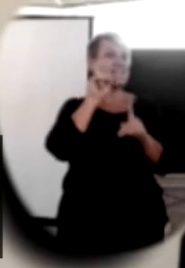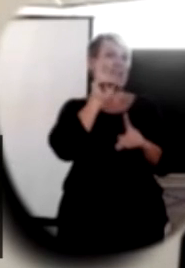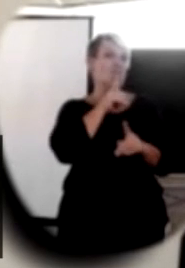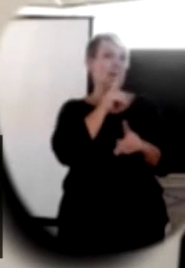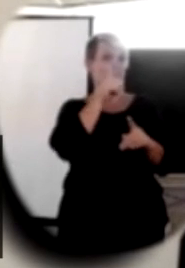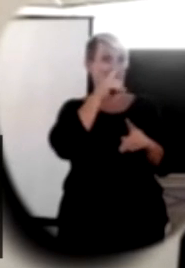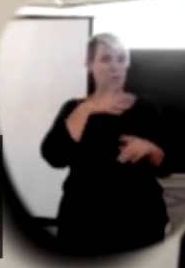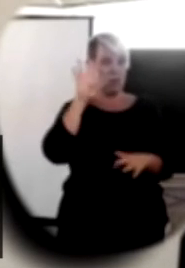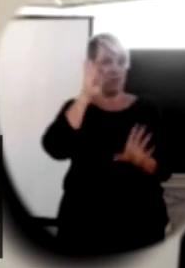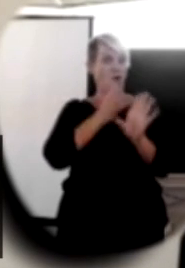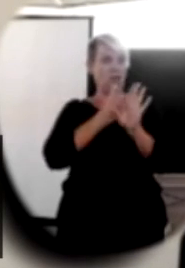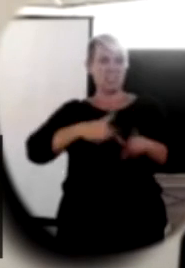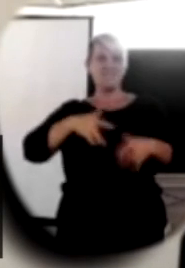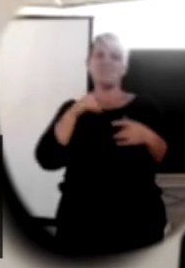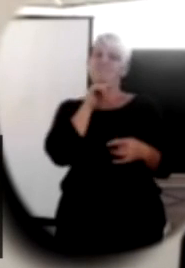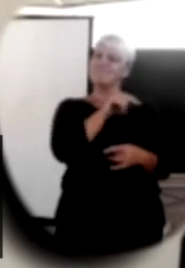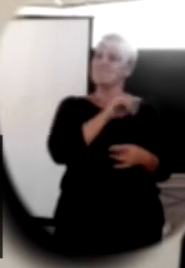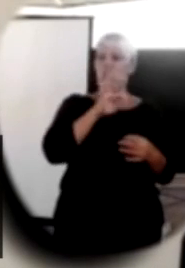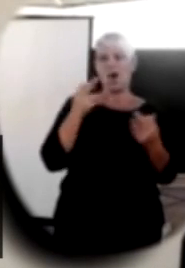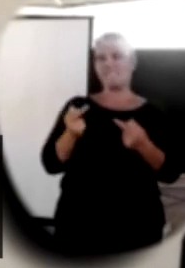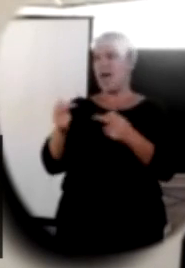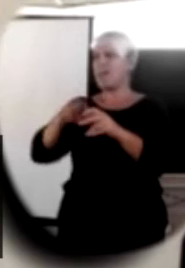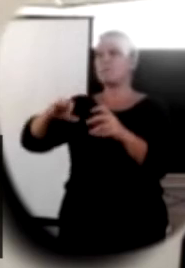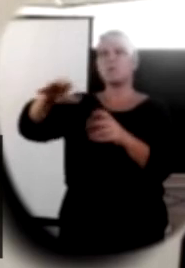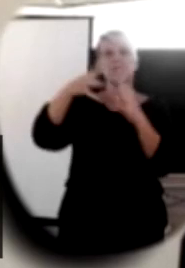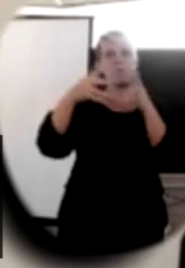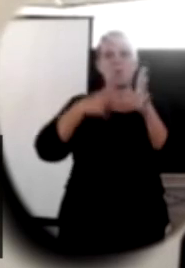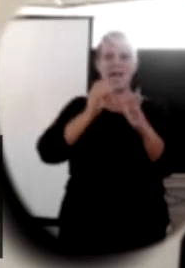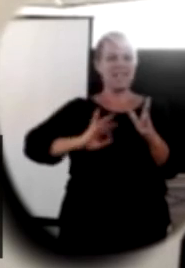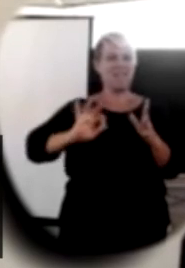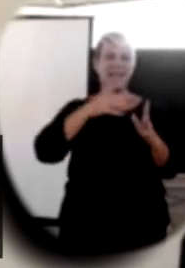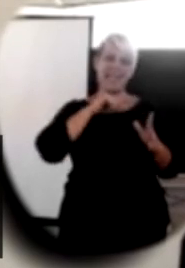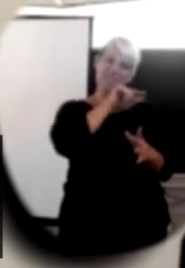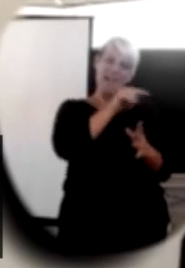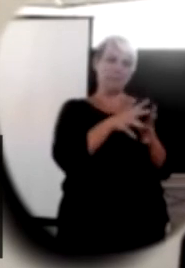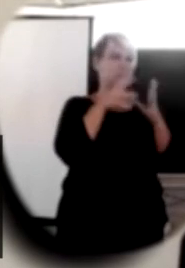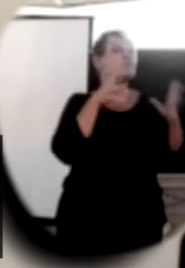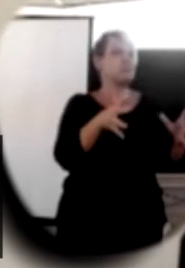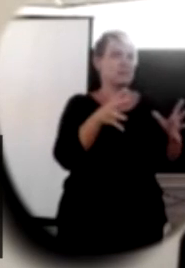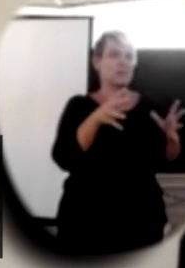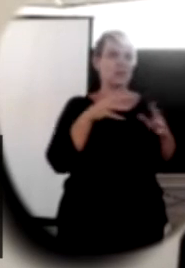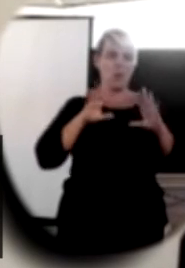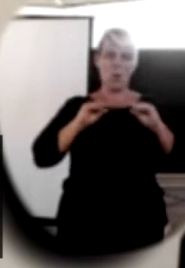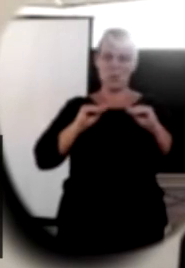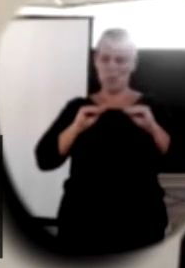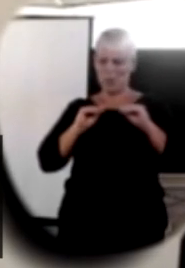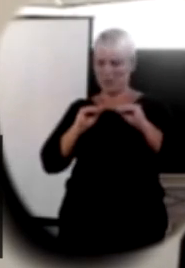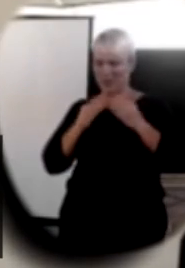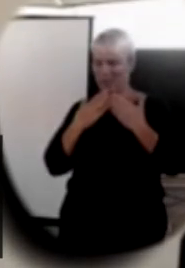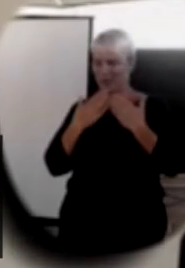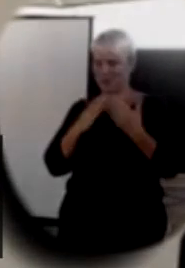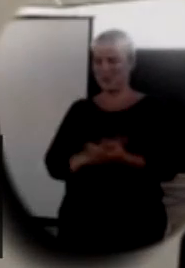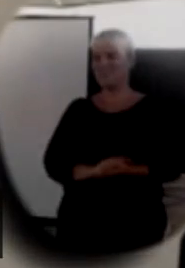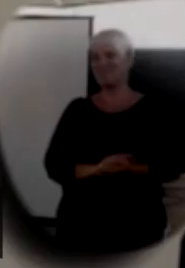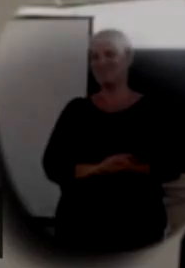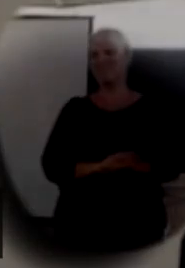Because our psychologist feels that that's the service that's not available in Western Australia. And I'll stop there. Thank you very